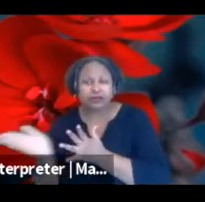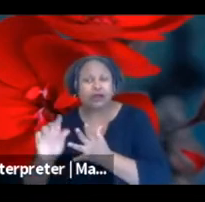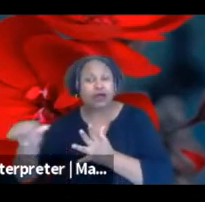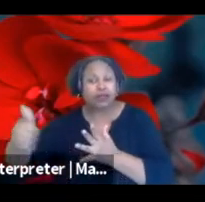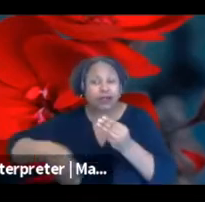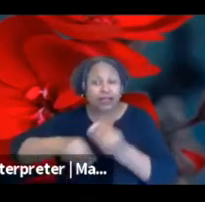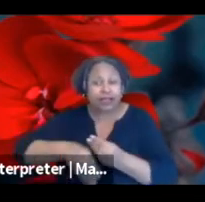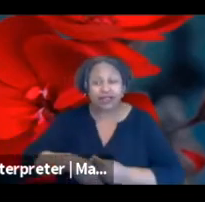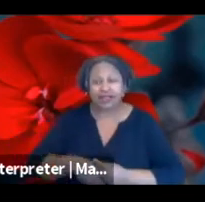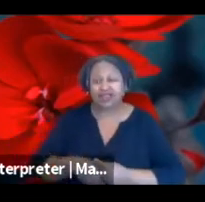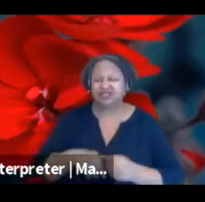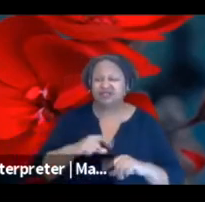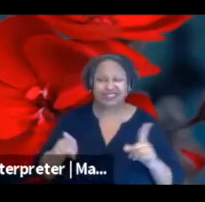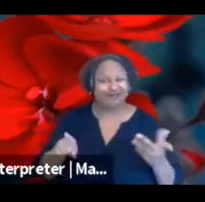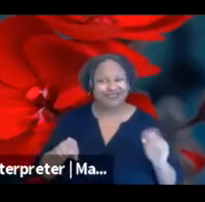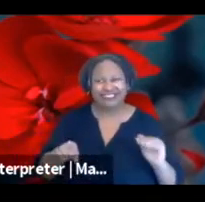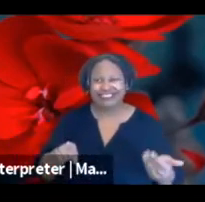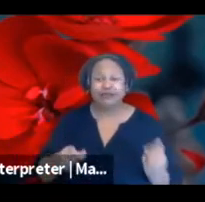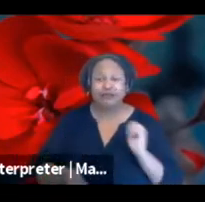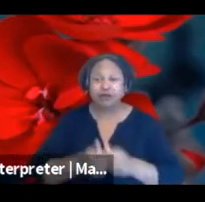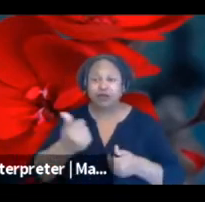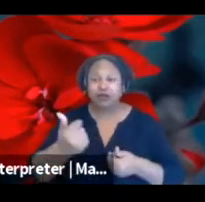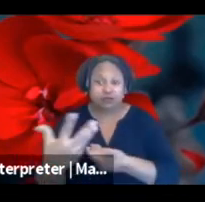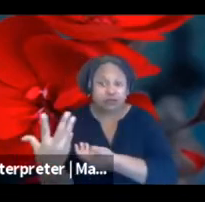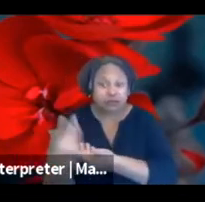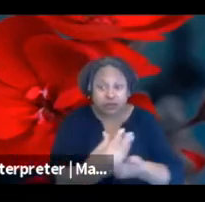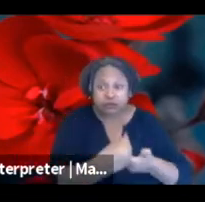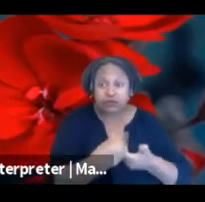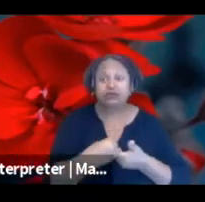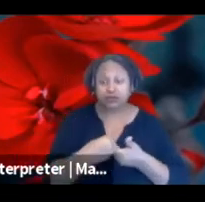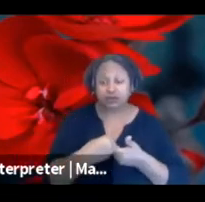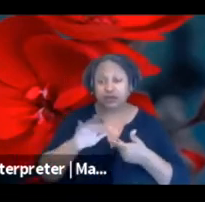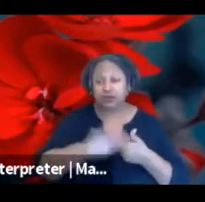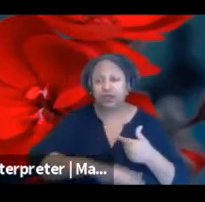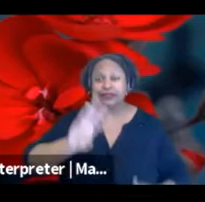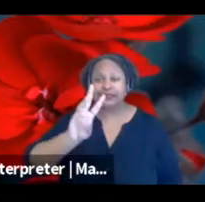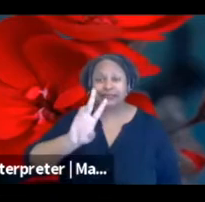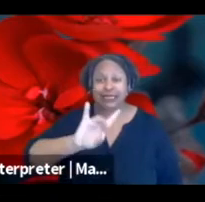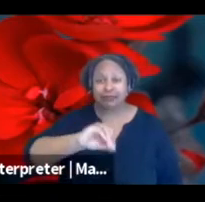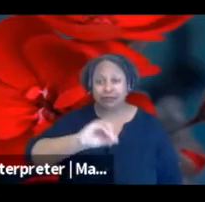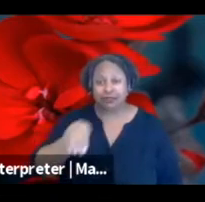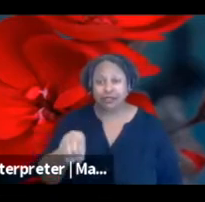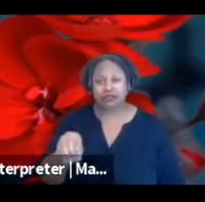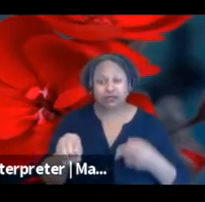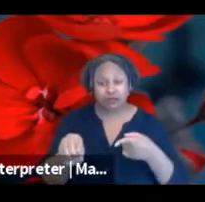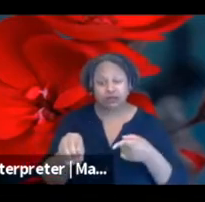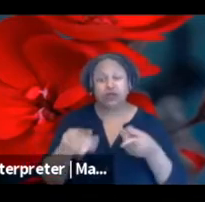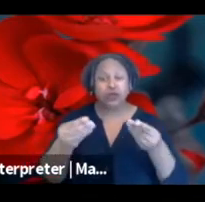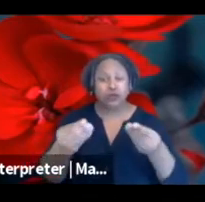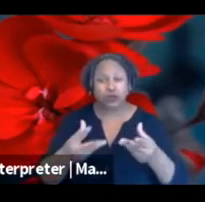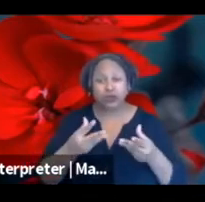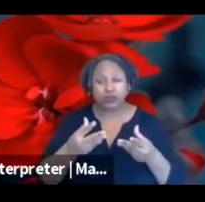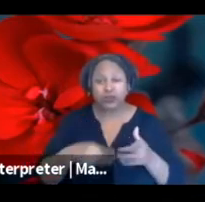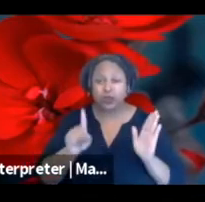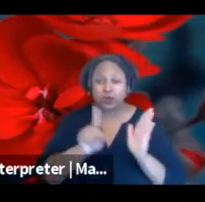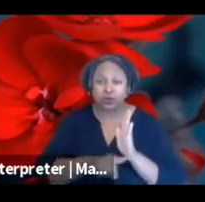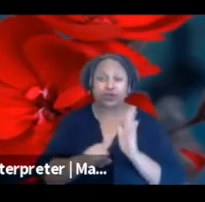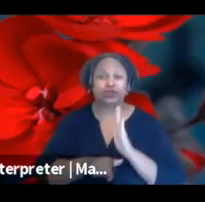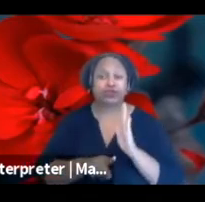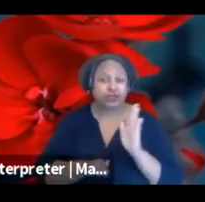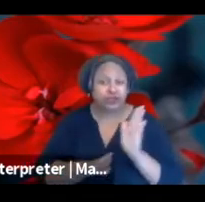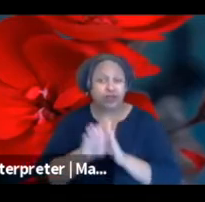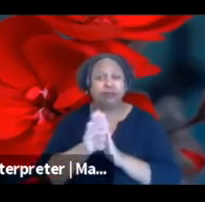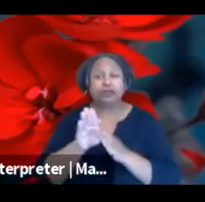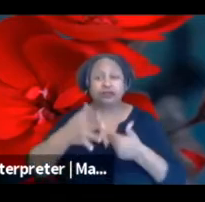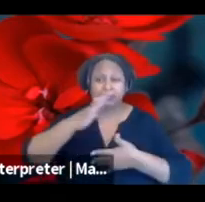the participants, about 68%, believed that research and development was the most